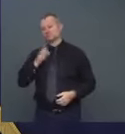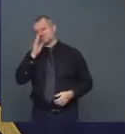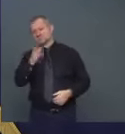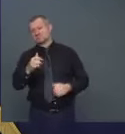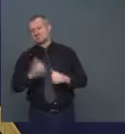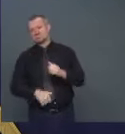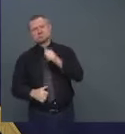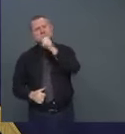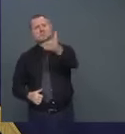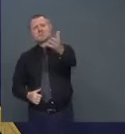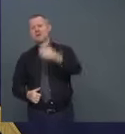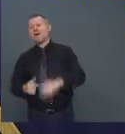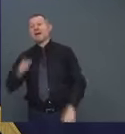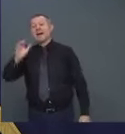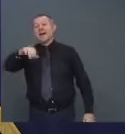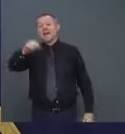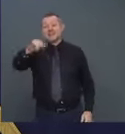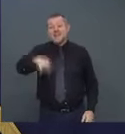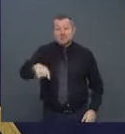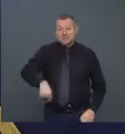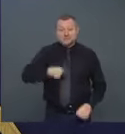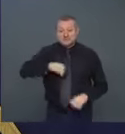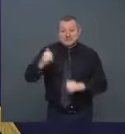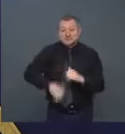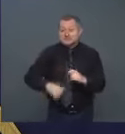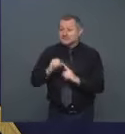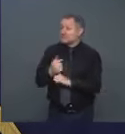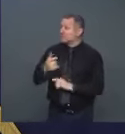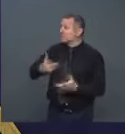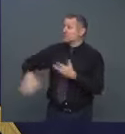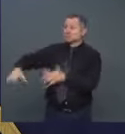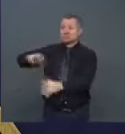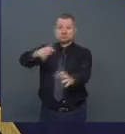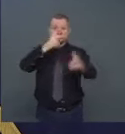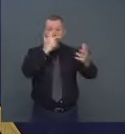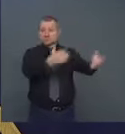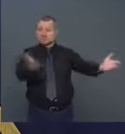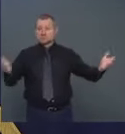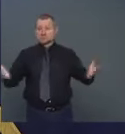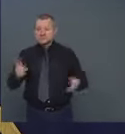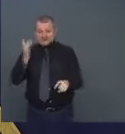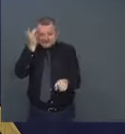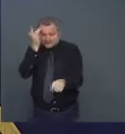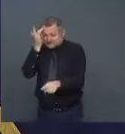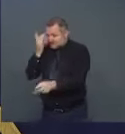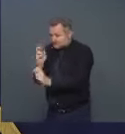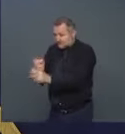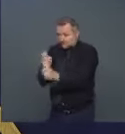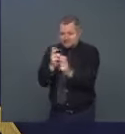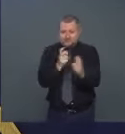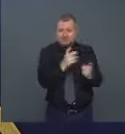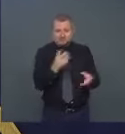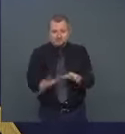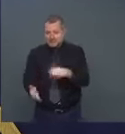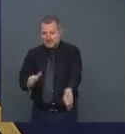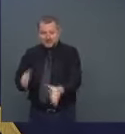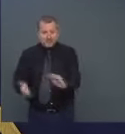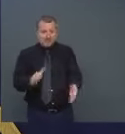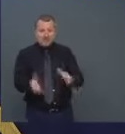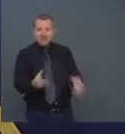it's a harsh situation that was created. People get sick, people die. And you sat right there.